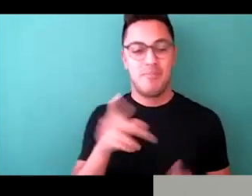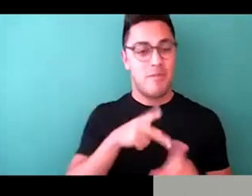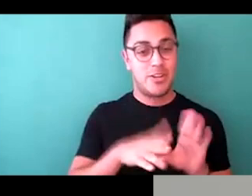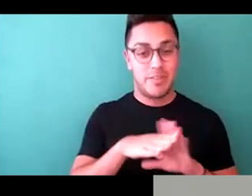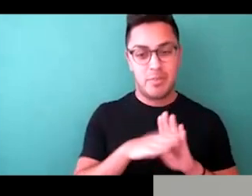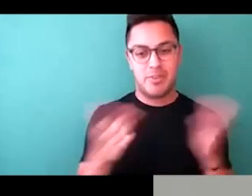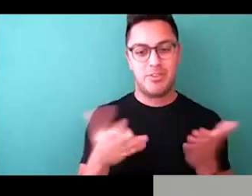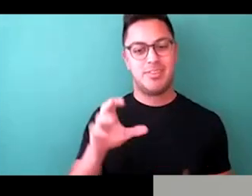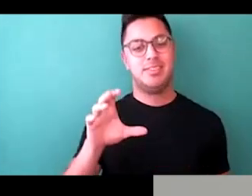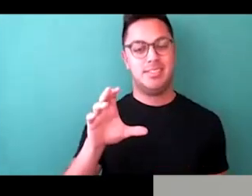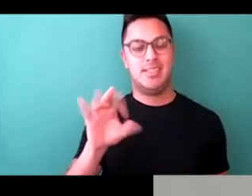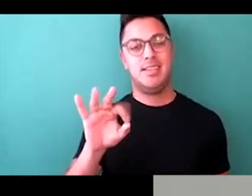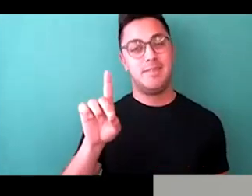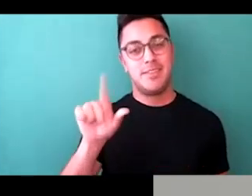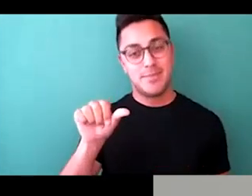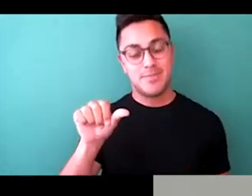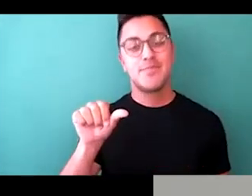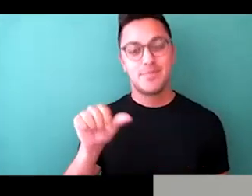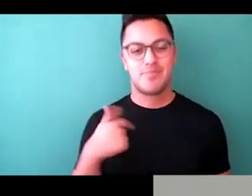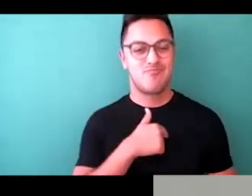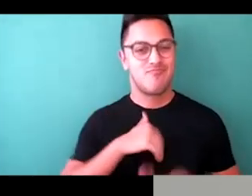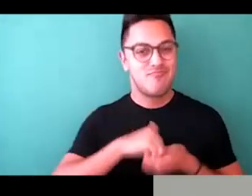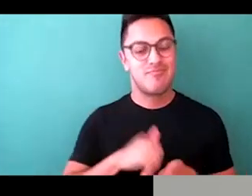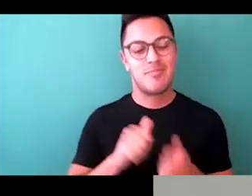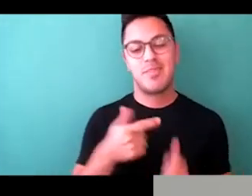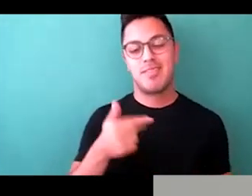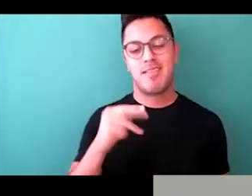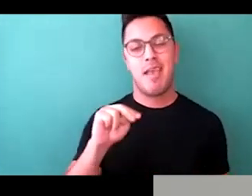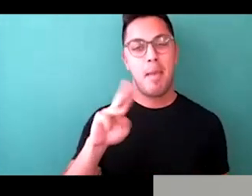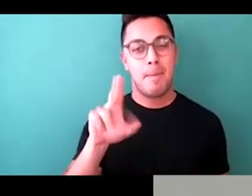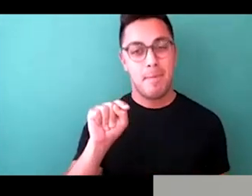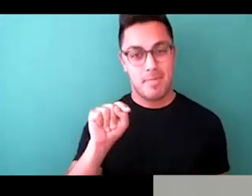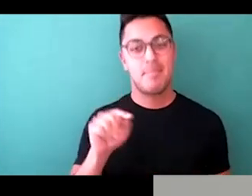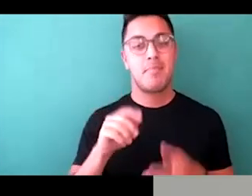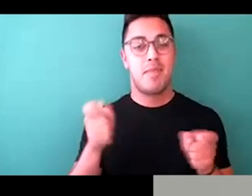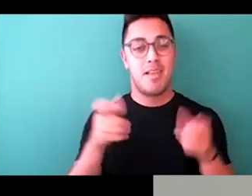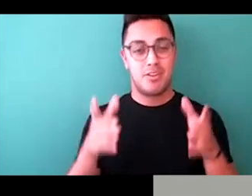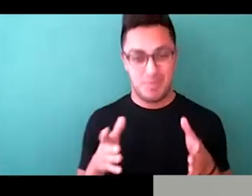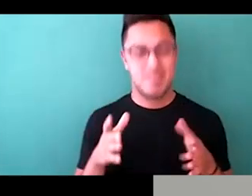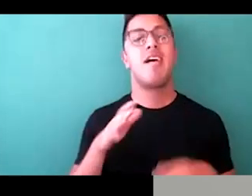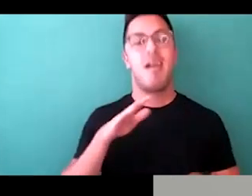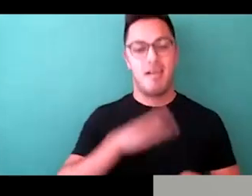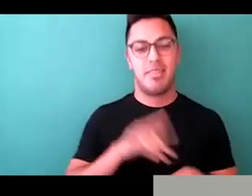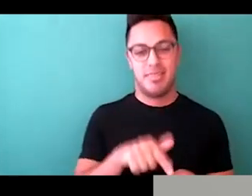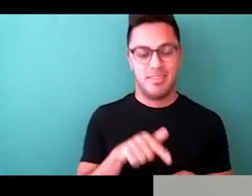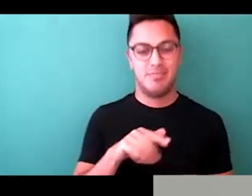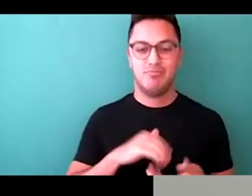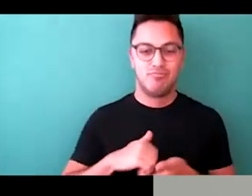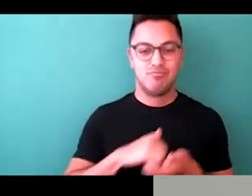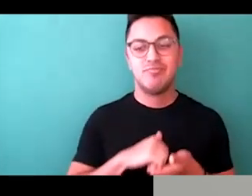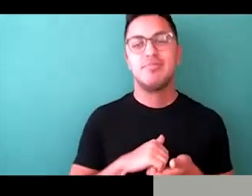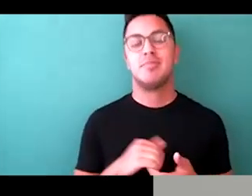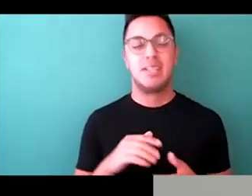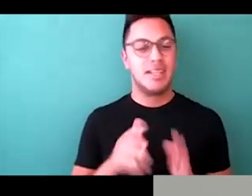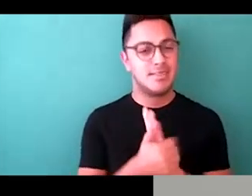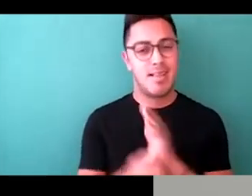We're incredibly proud to be partnering with Gamut Management on this conversation, a trailblazing consulting and talent management